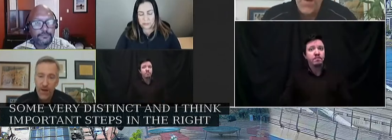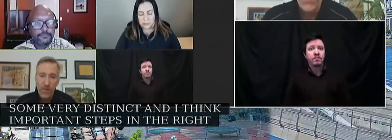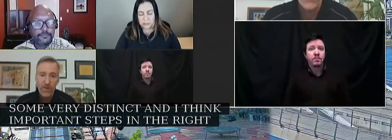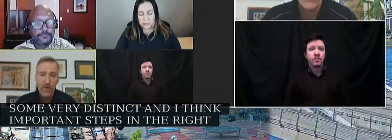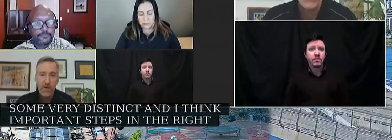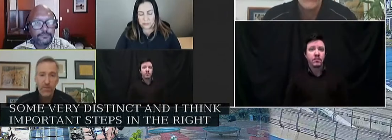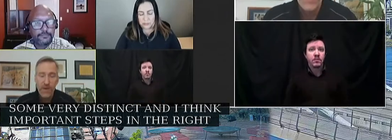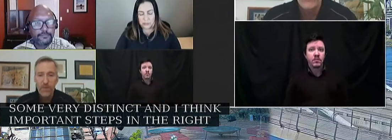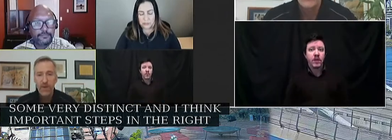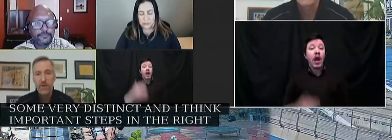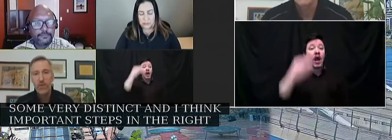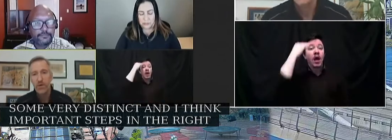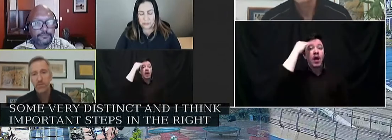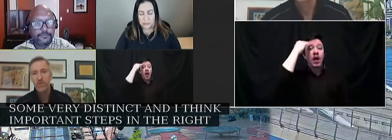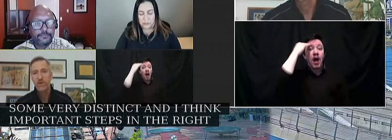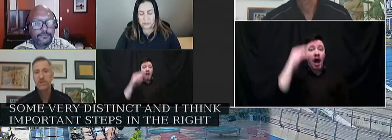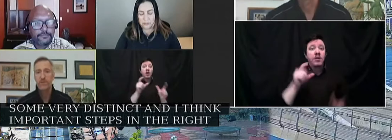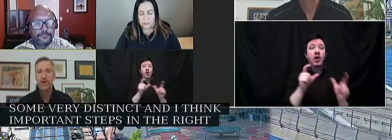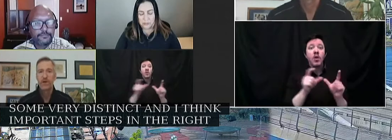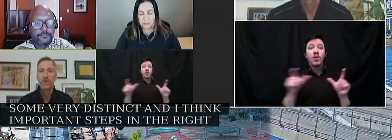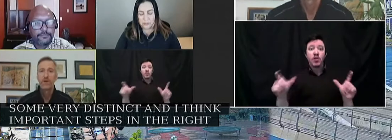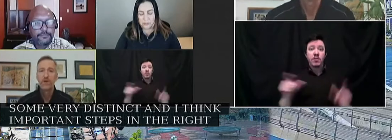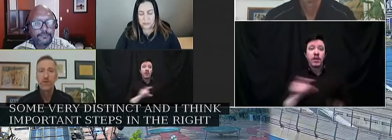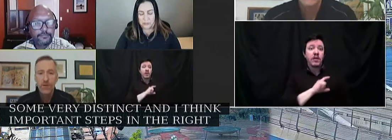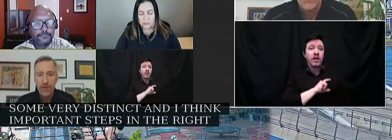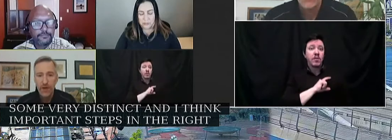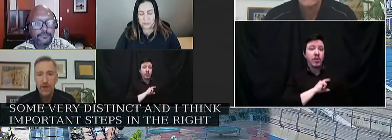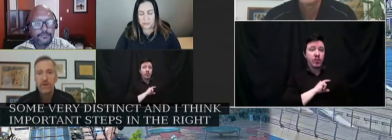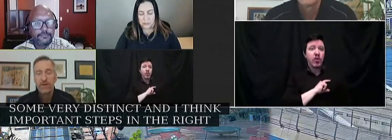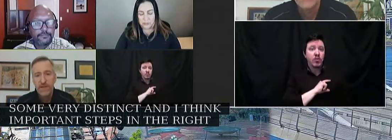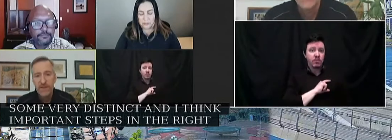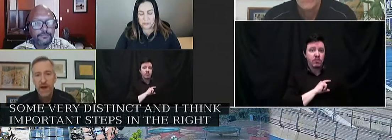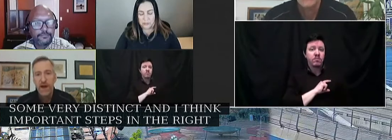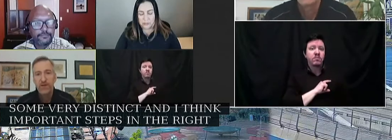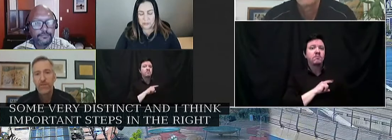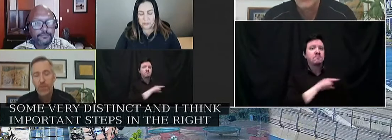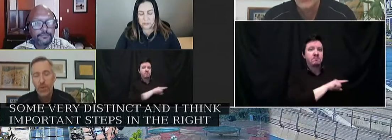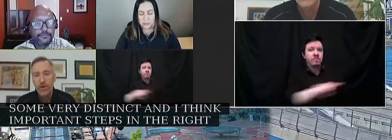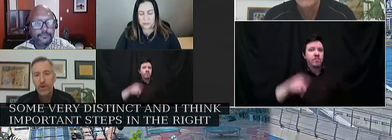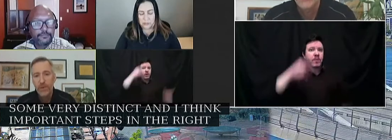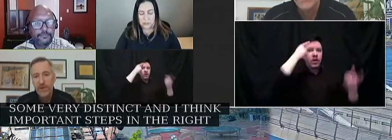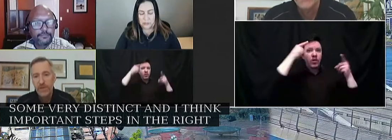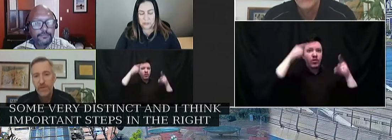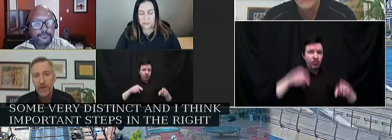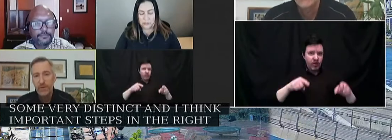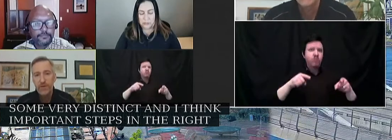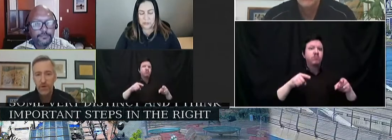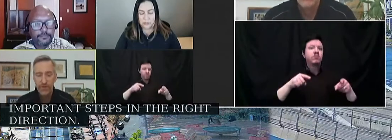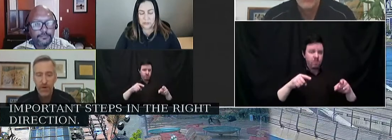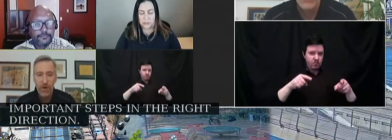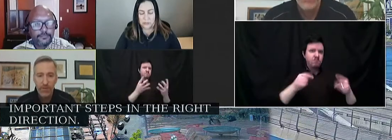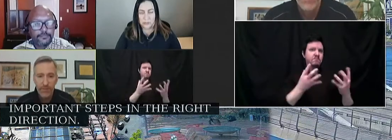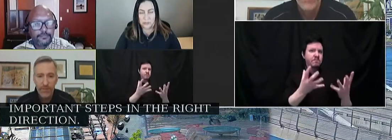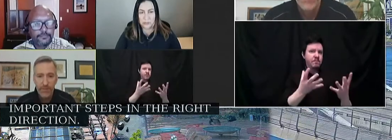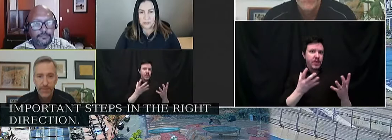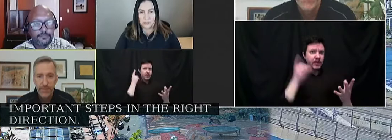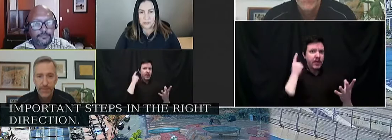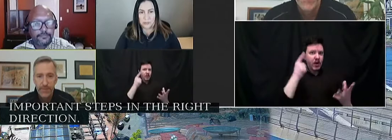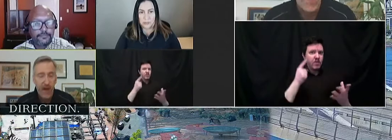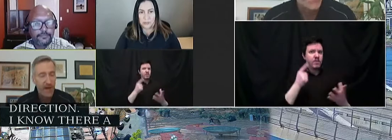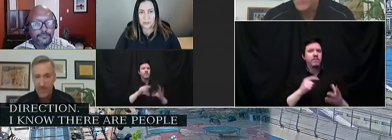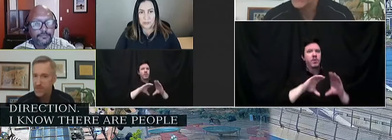I know that there are people in the Portland Police Bureau who share the desire for the Portland Police Bureau to evolve.